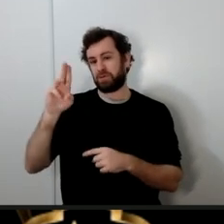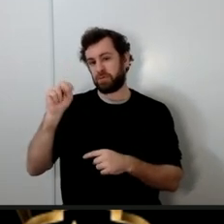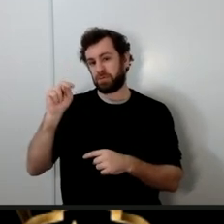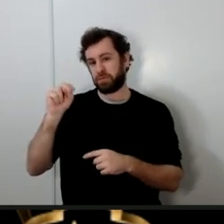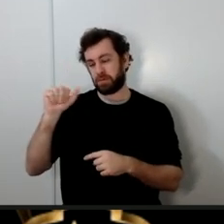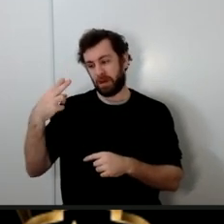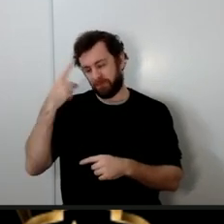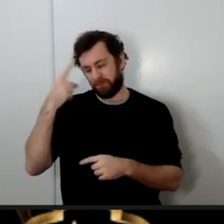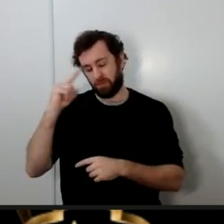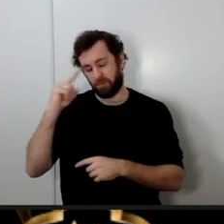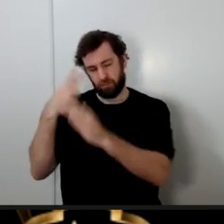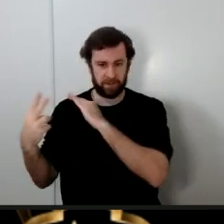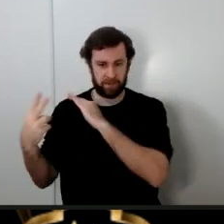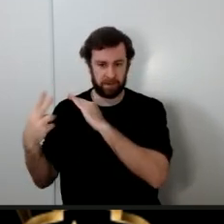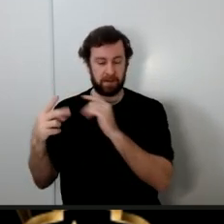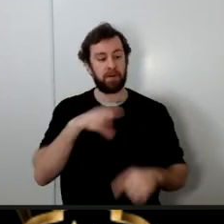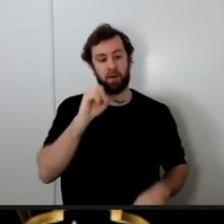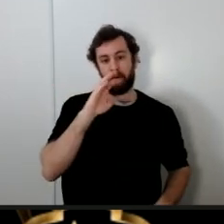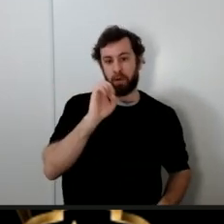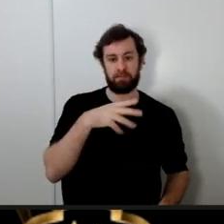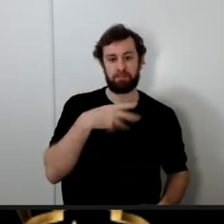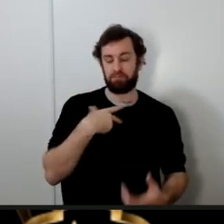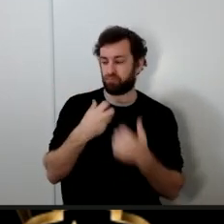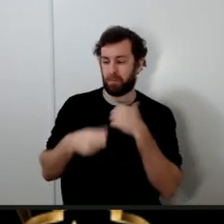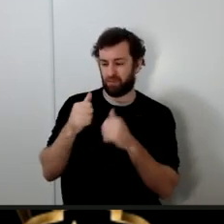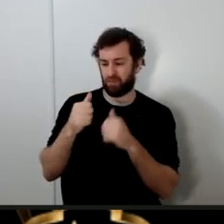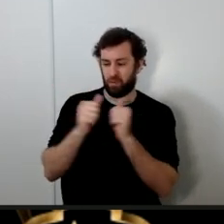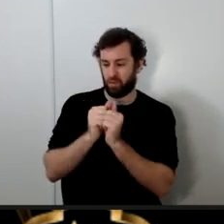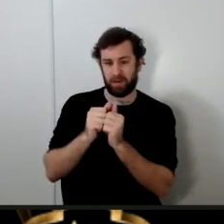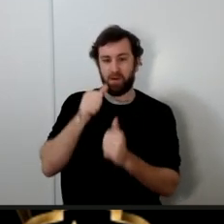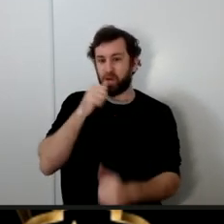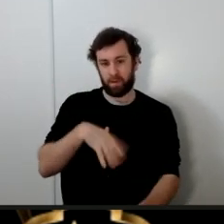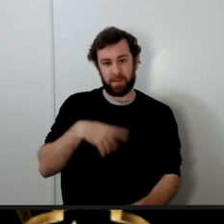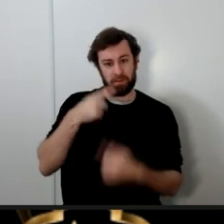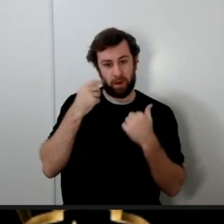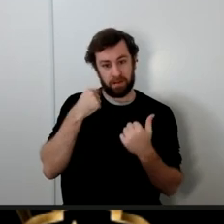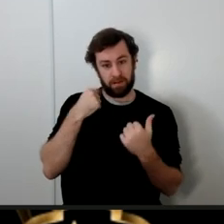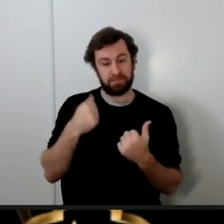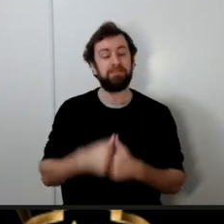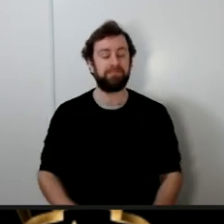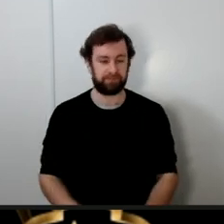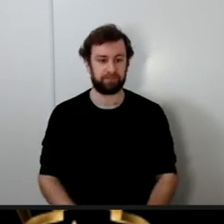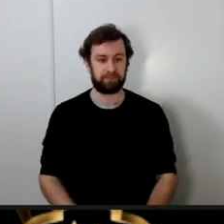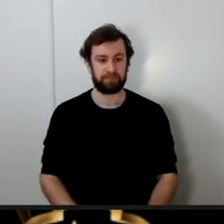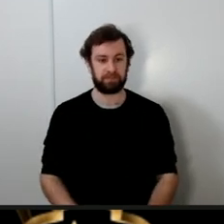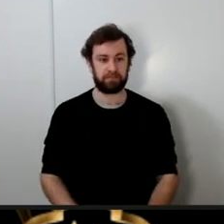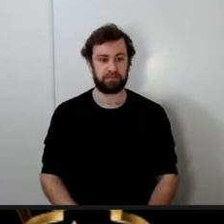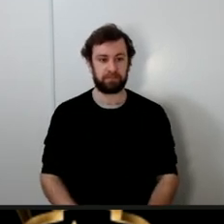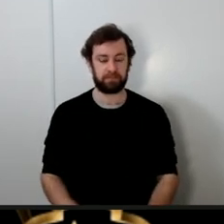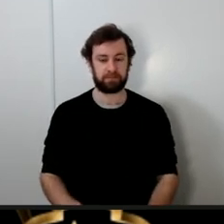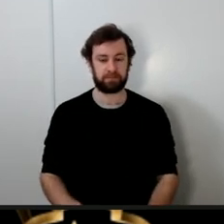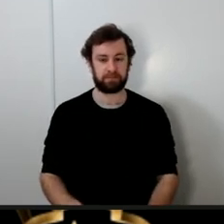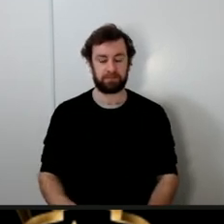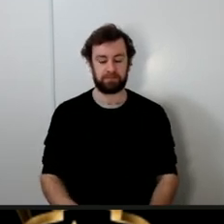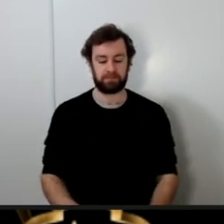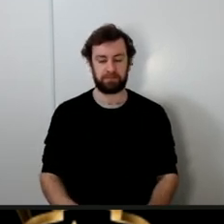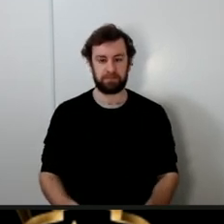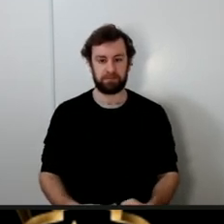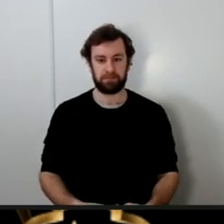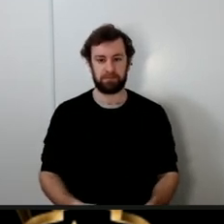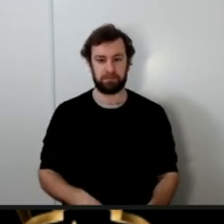Umar had a problem with woman crying and interestingly Bukhari has this hadith under an